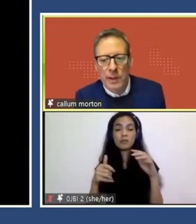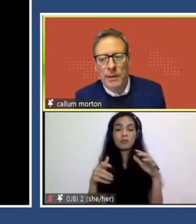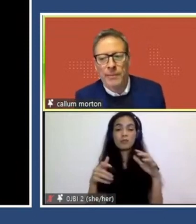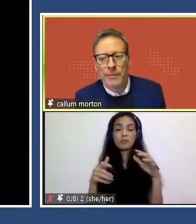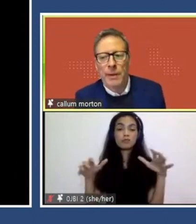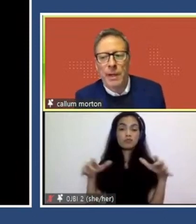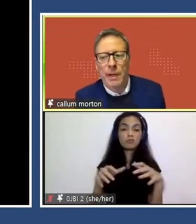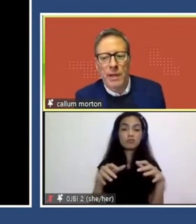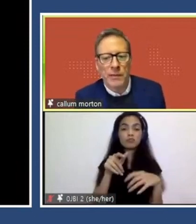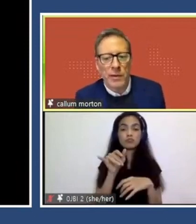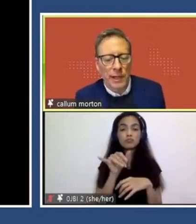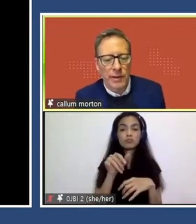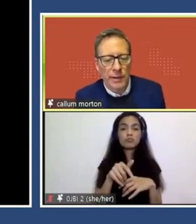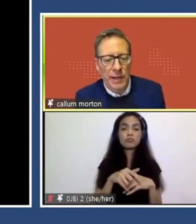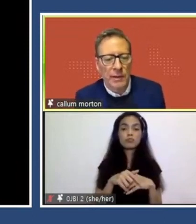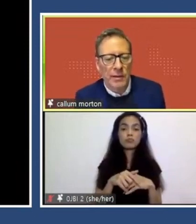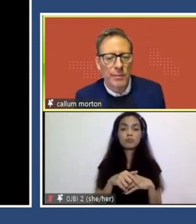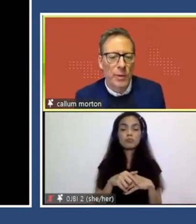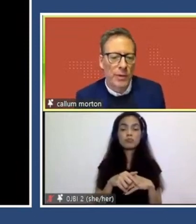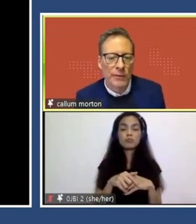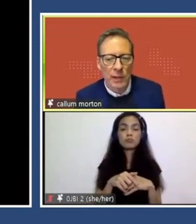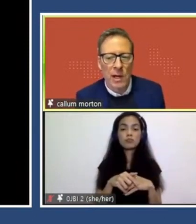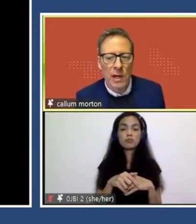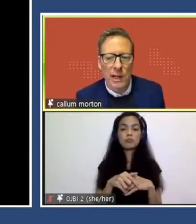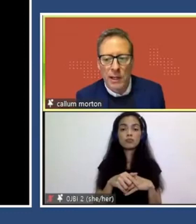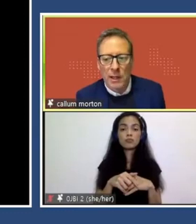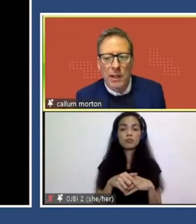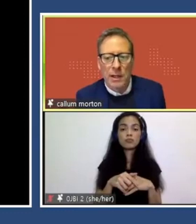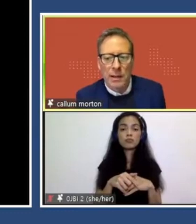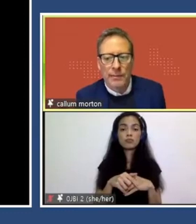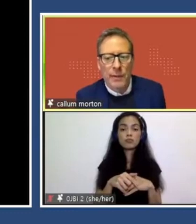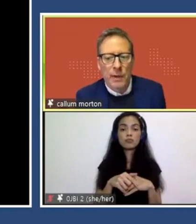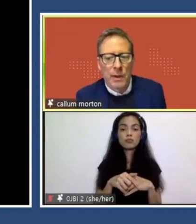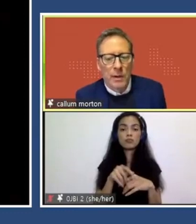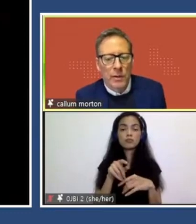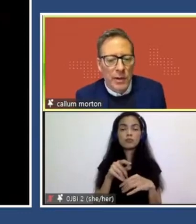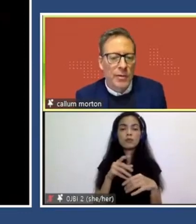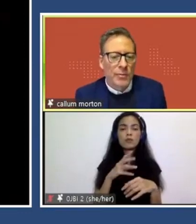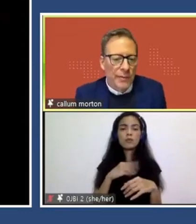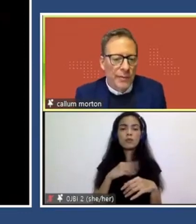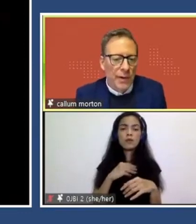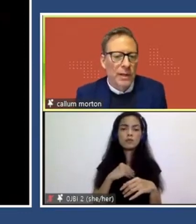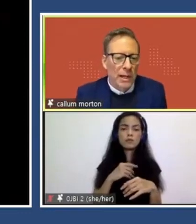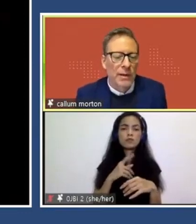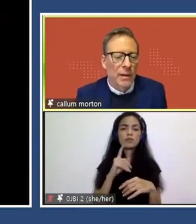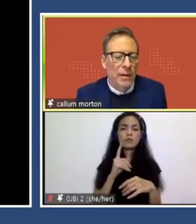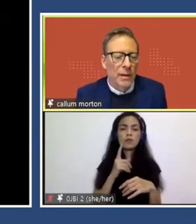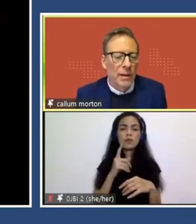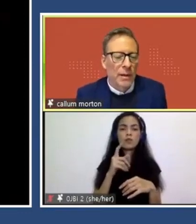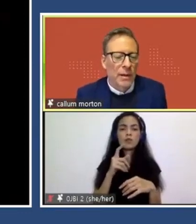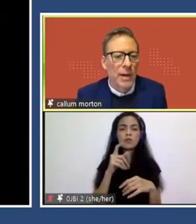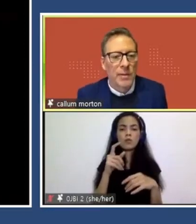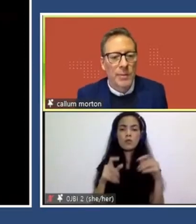open, um, into individual letters that act as pointers, if you like, um, to this revitalized,